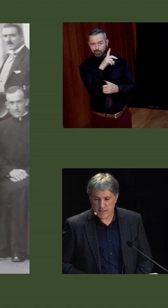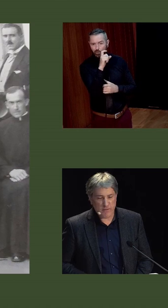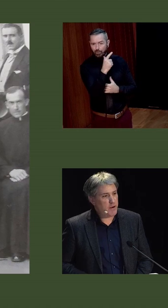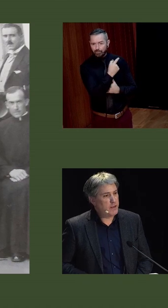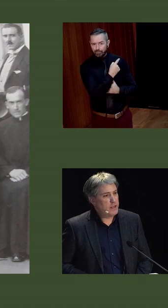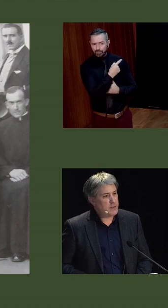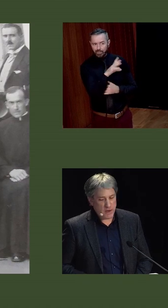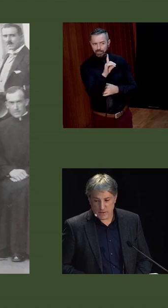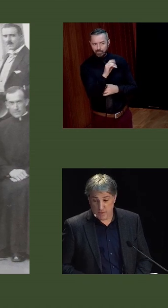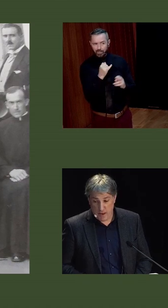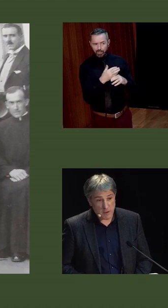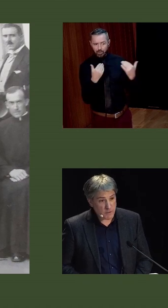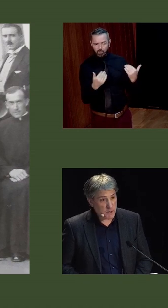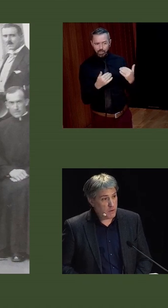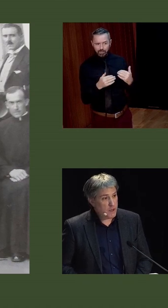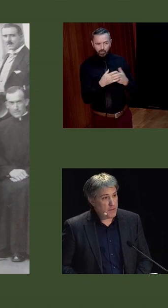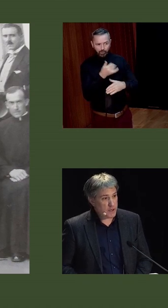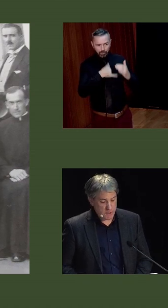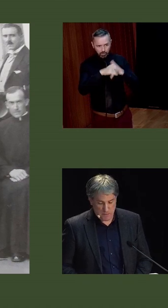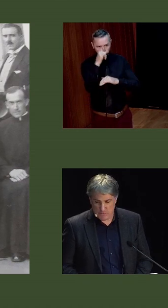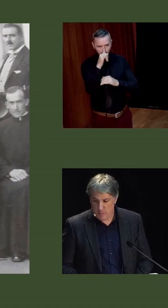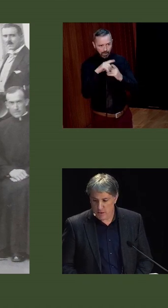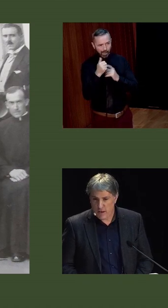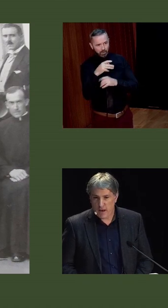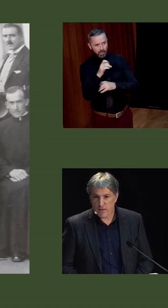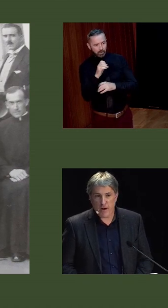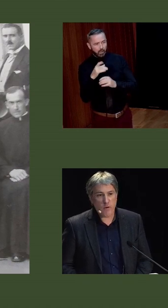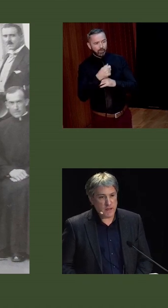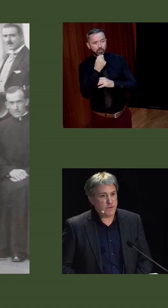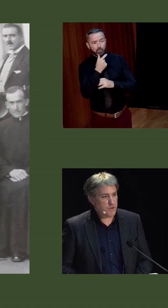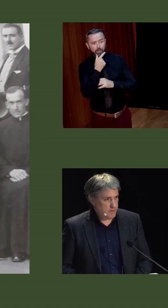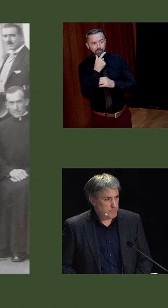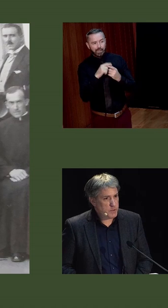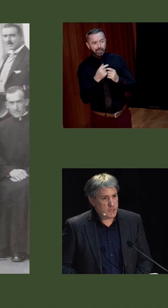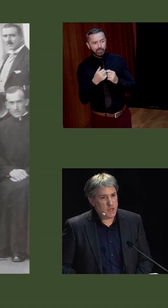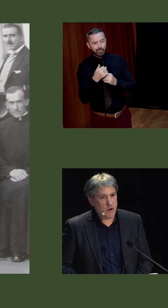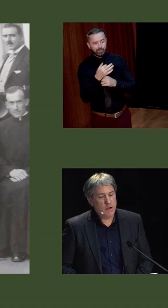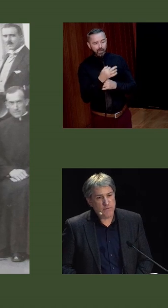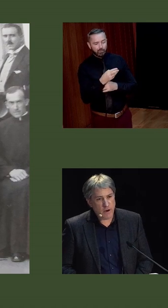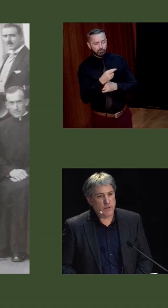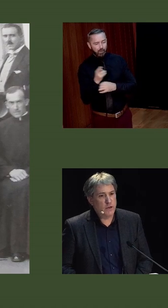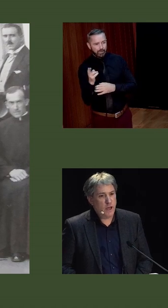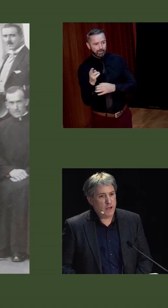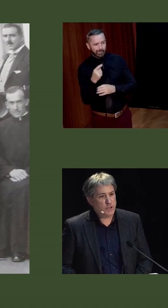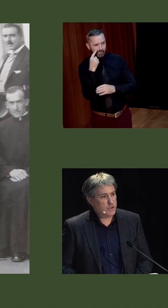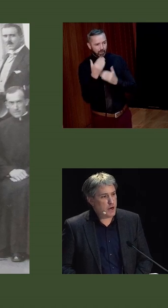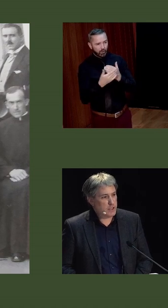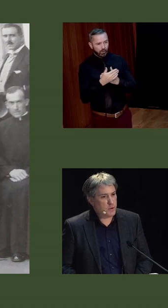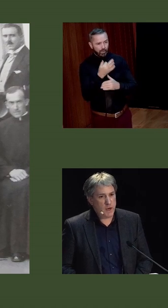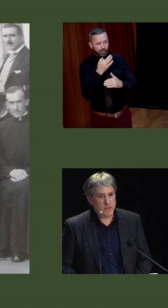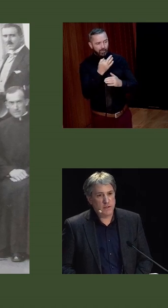There we can see de Valera in the presence of the papal nuncio and the Archbishop of Dublin. And on the far right of the screen, you can see a young father,